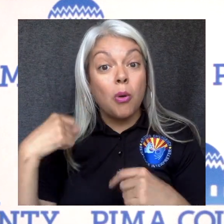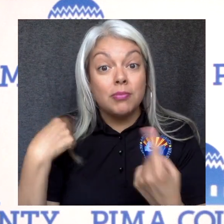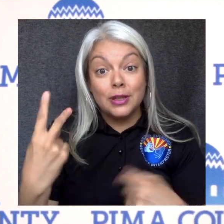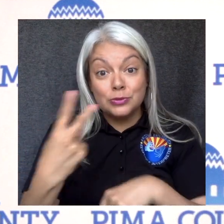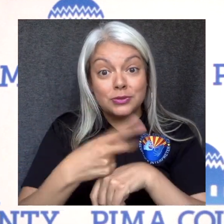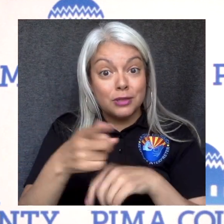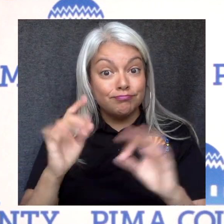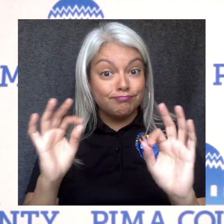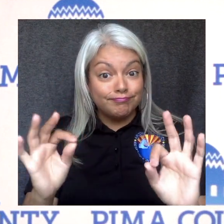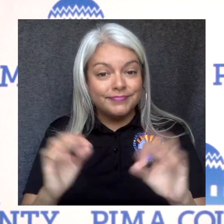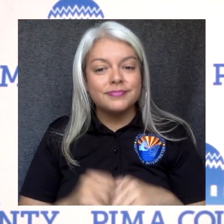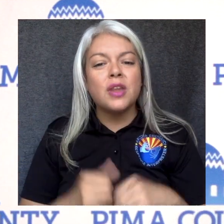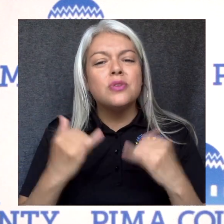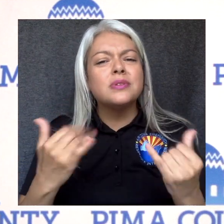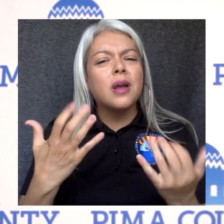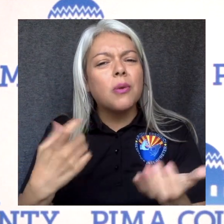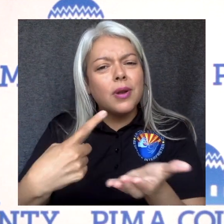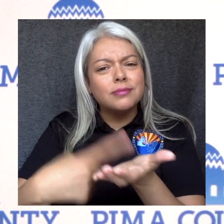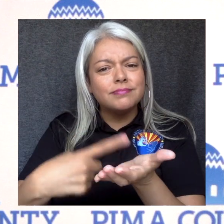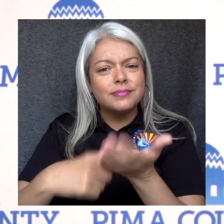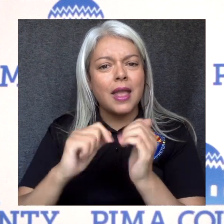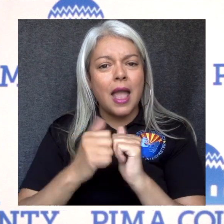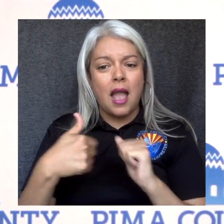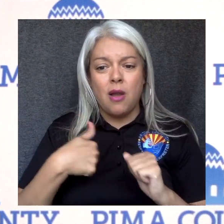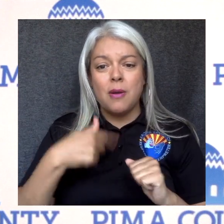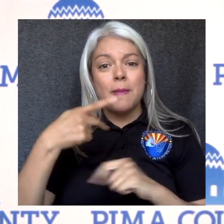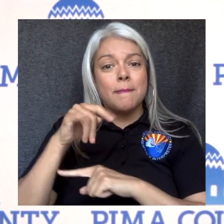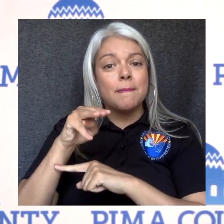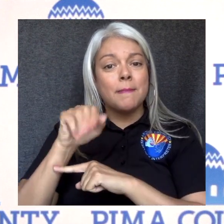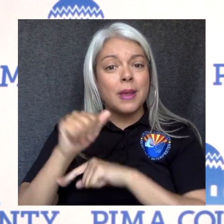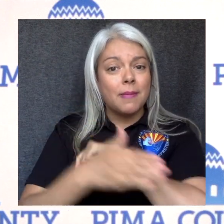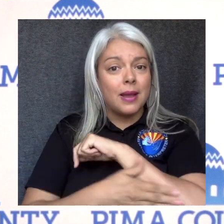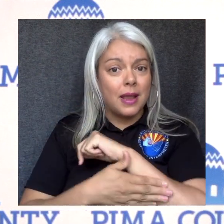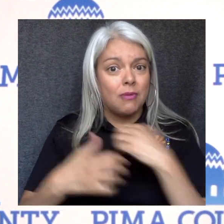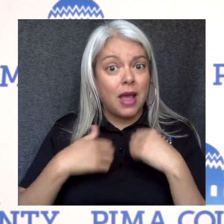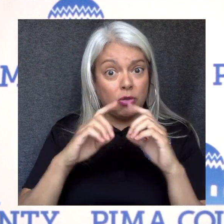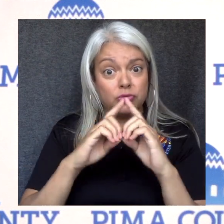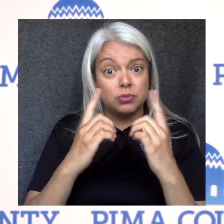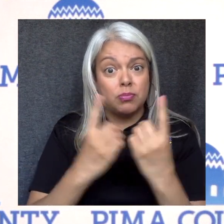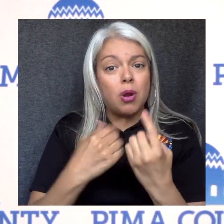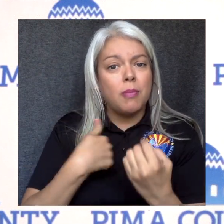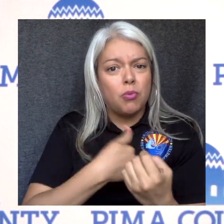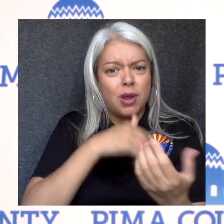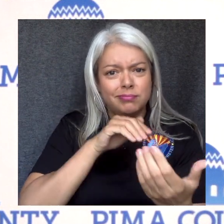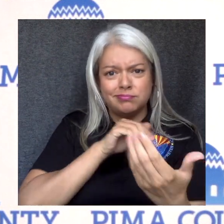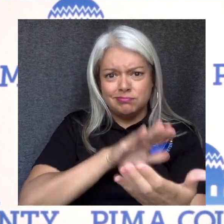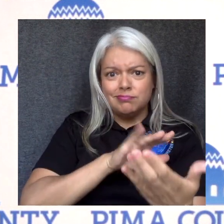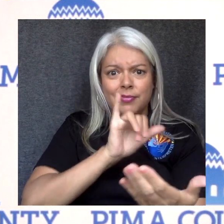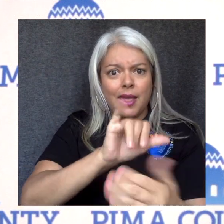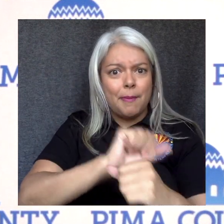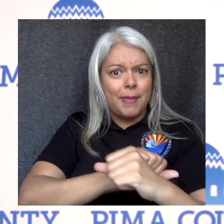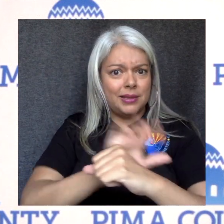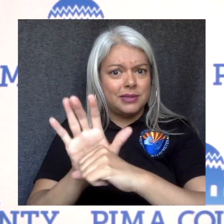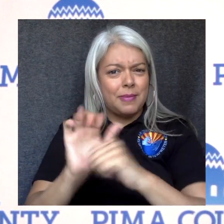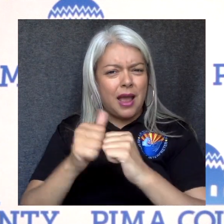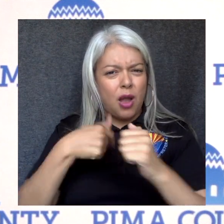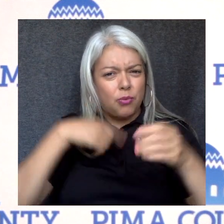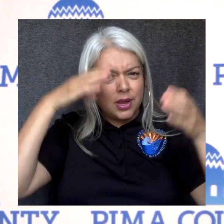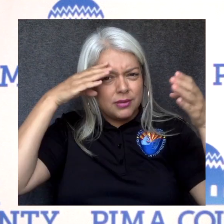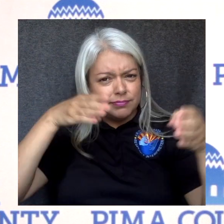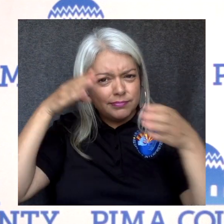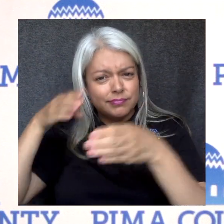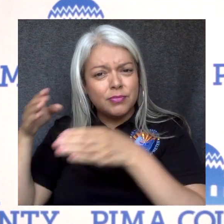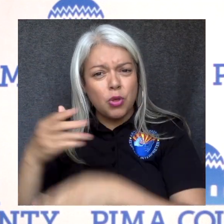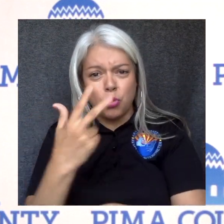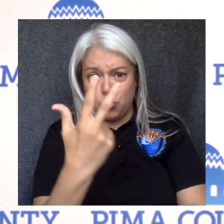two days. Today I wanted to talk to you about our approach to the pandemic within Pima County. I wanted to remind you that our